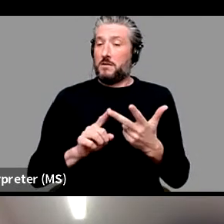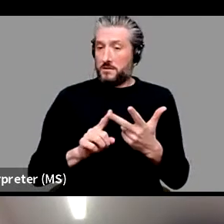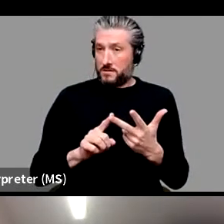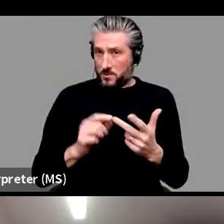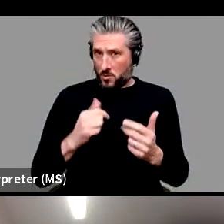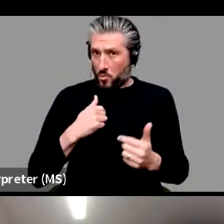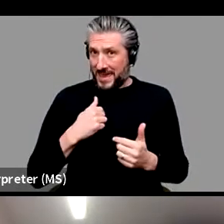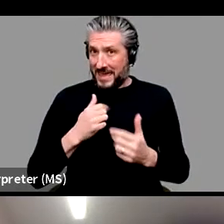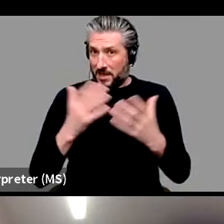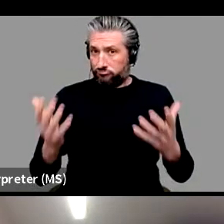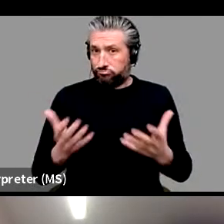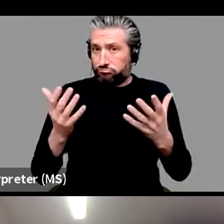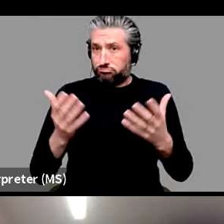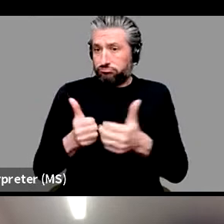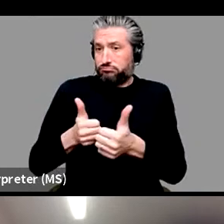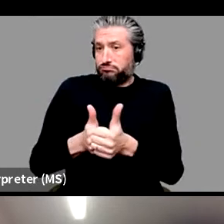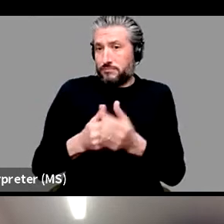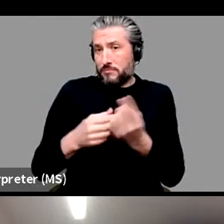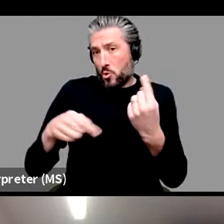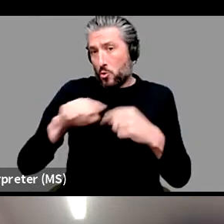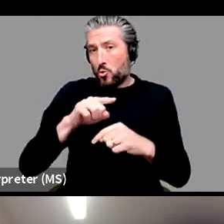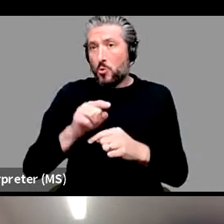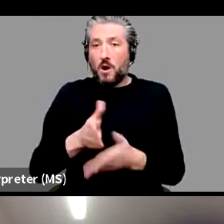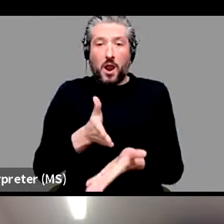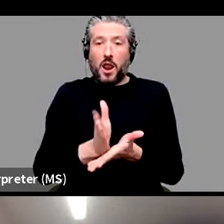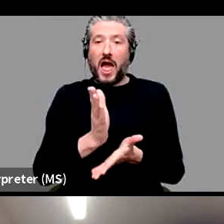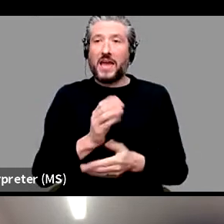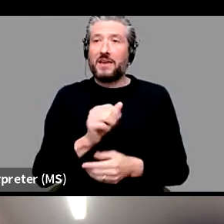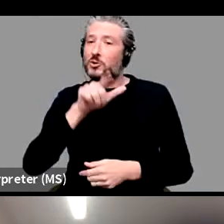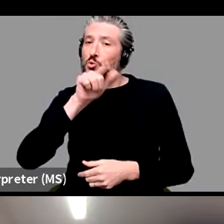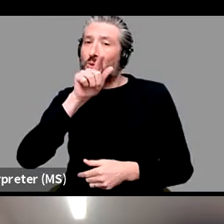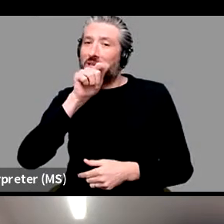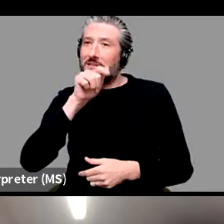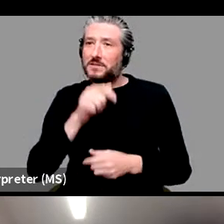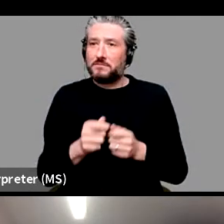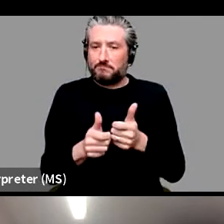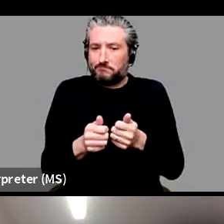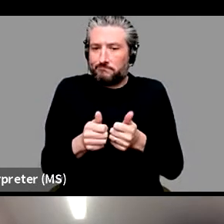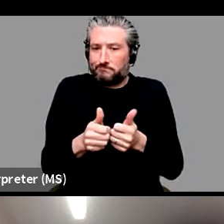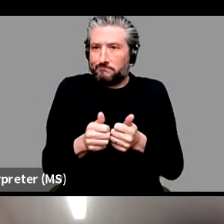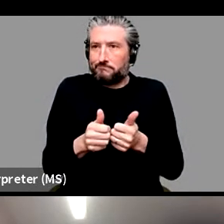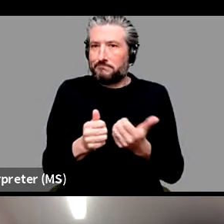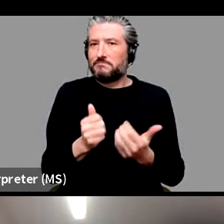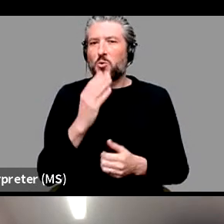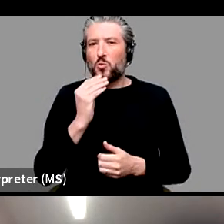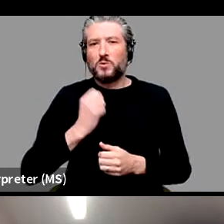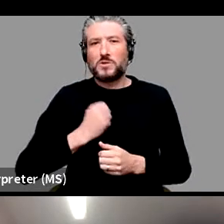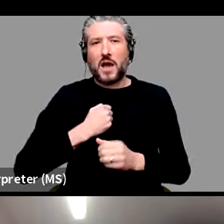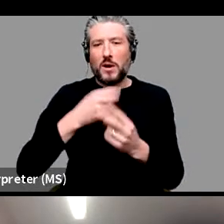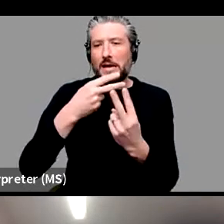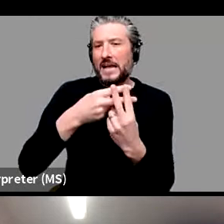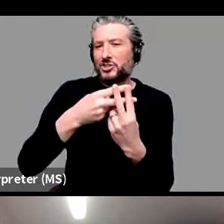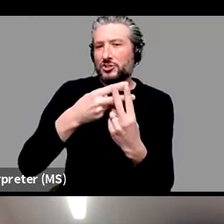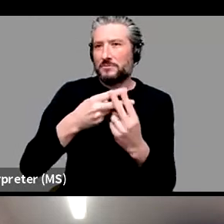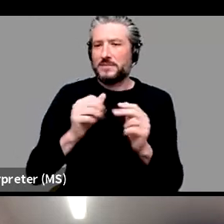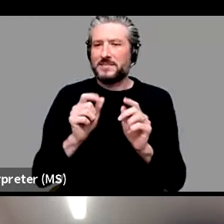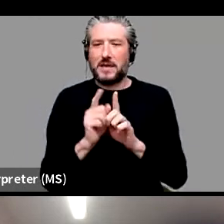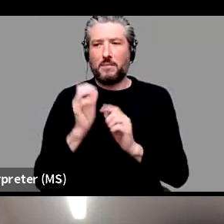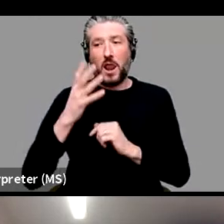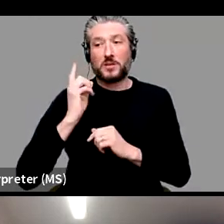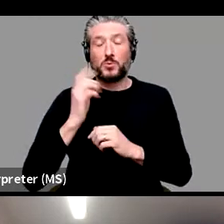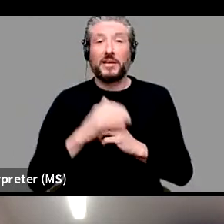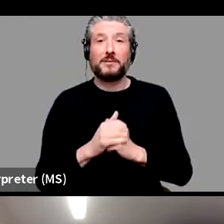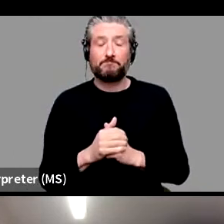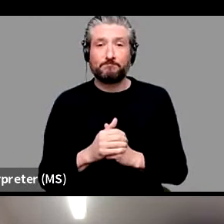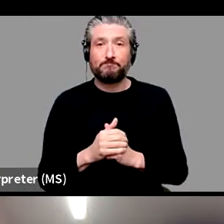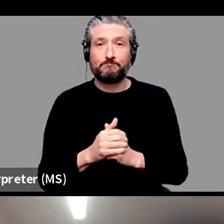If you do, it'd be great if you use the Brumlex hashtag. We will, you know, retweet that as well. Great. Let me just